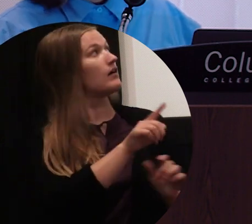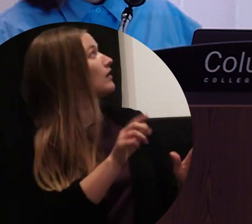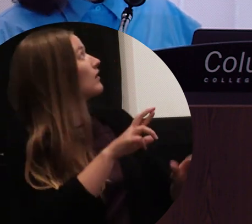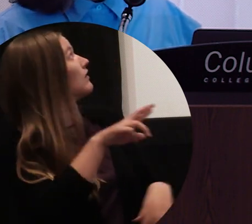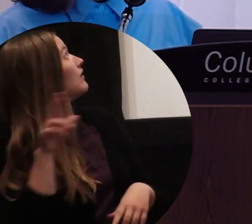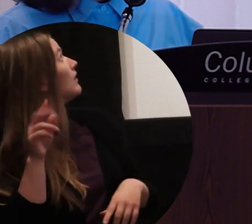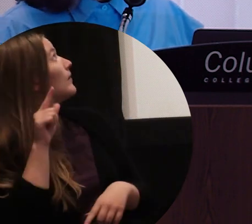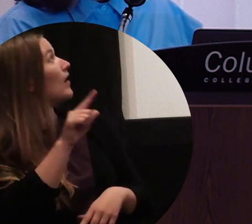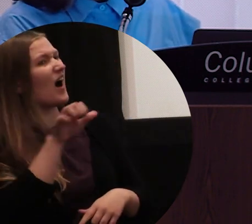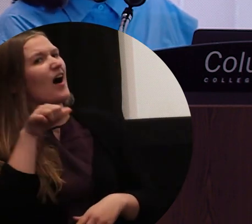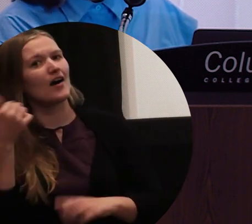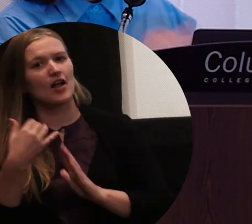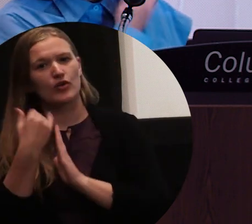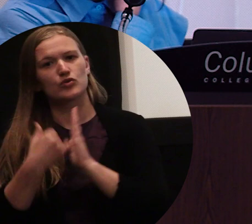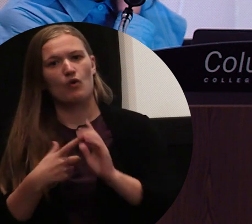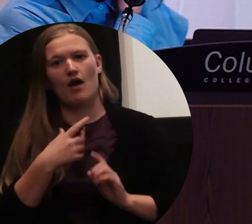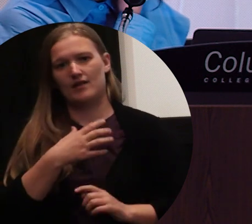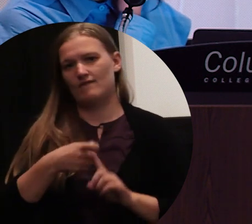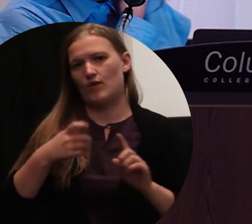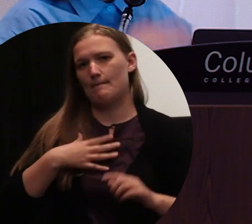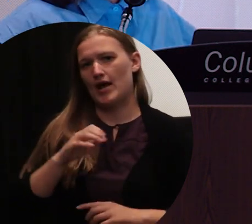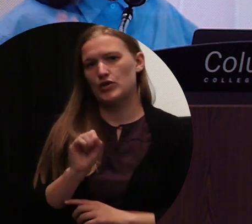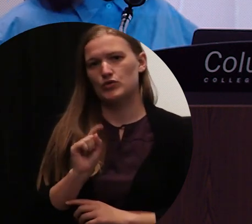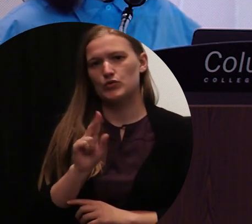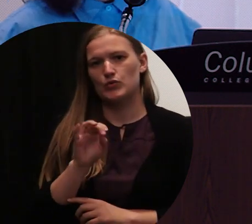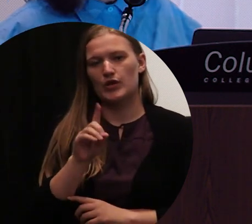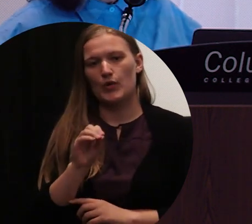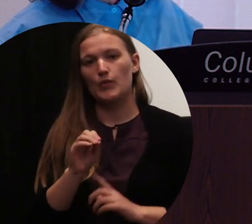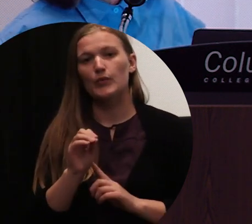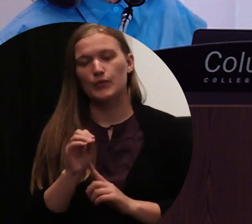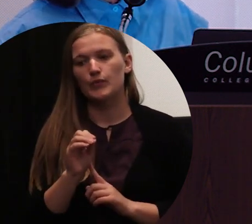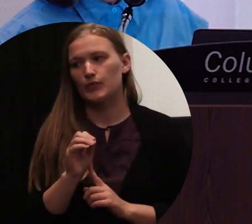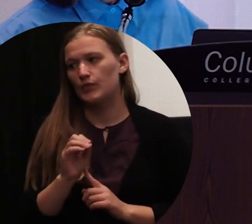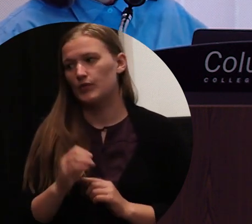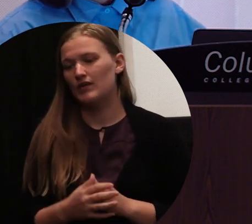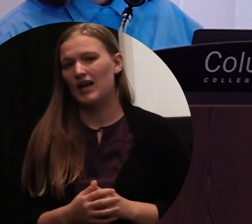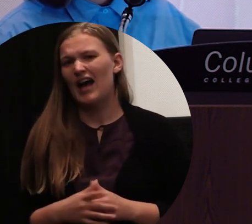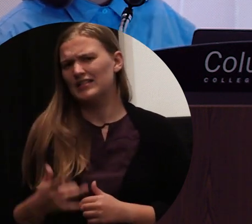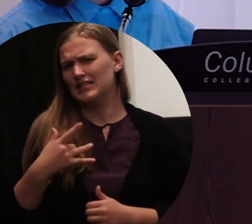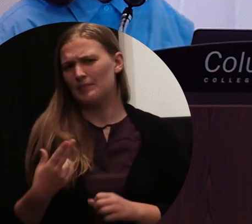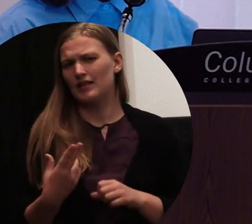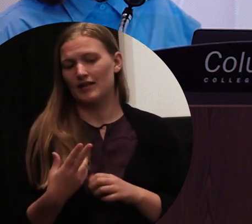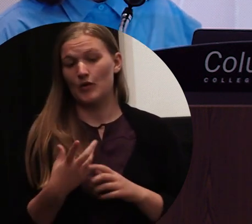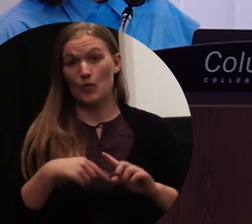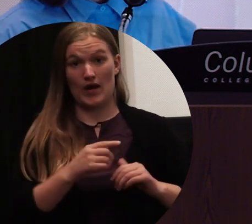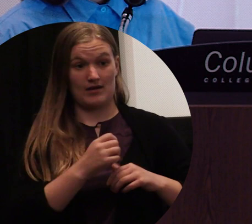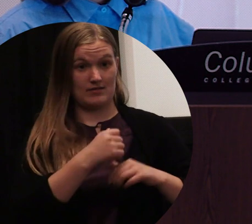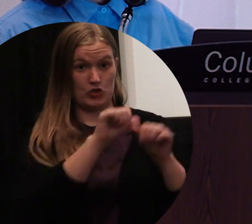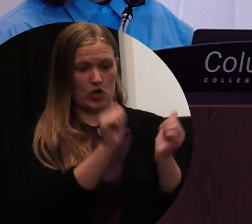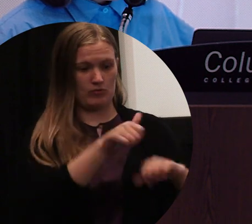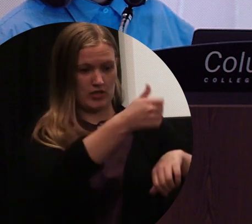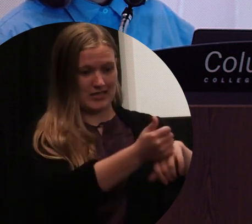studio, along with the wood. Like I like, I mean, generally, I do end up recycling a lot of the wood, a lot of the